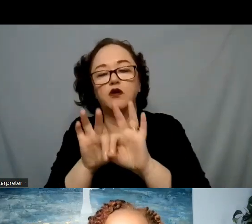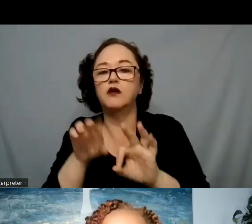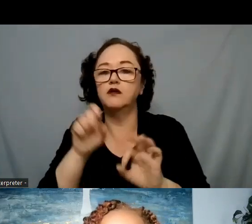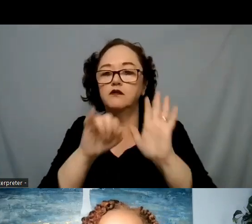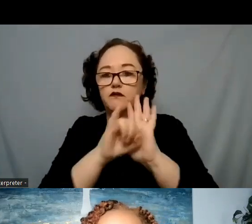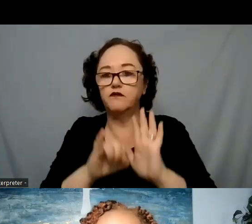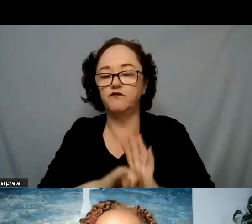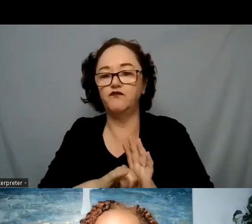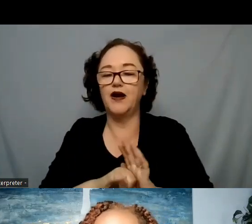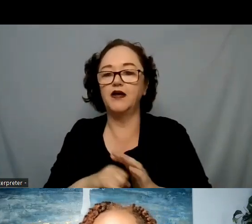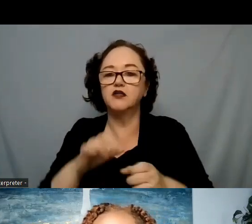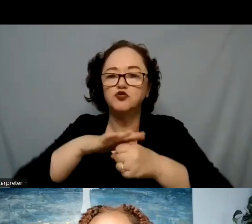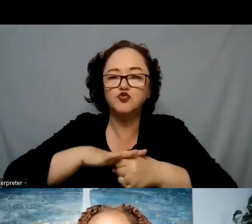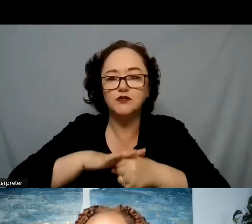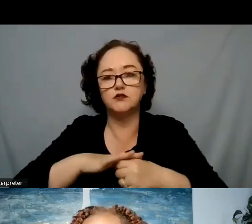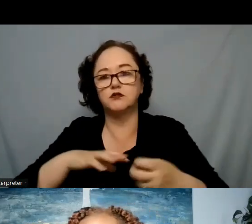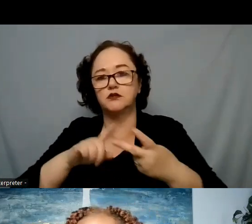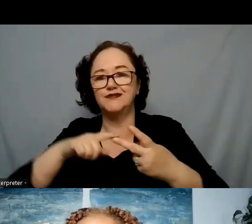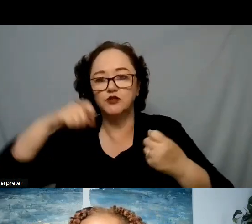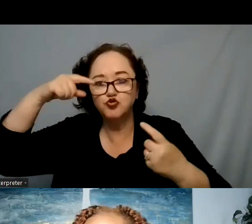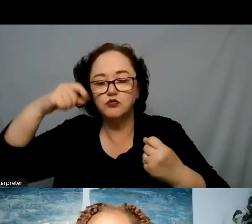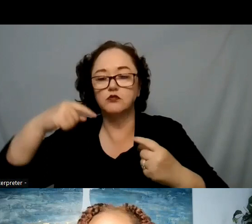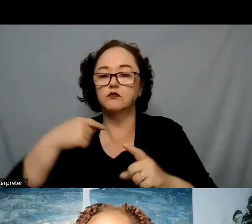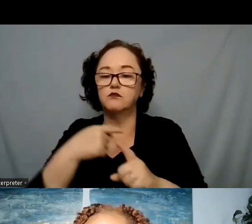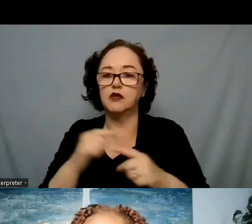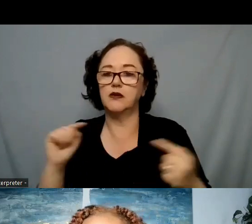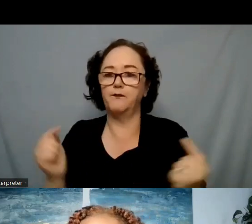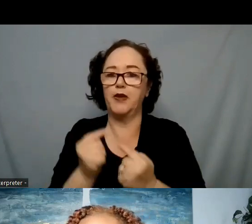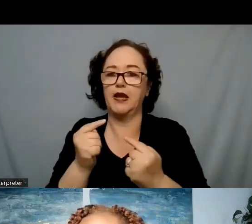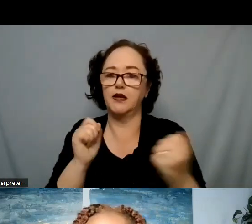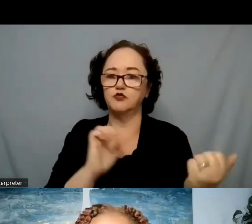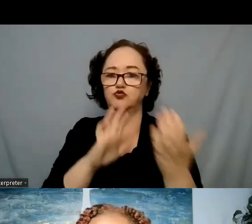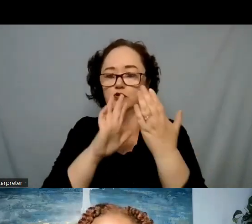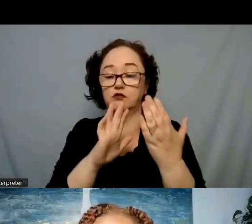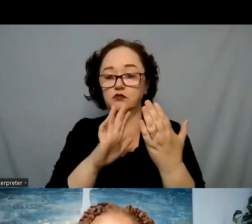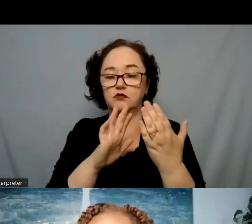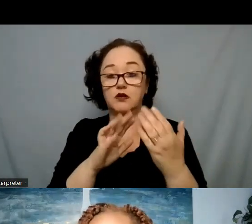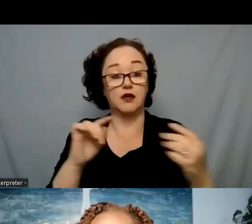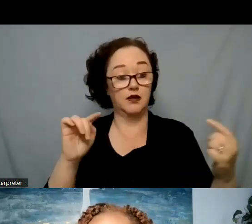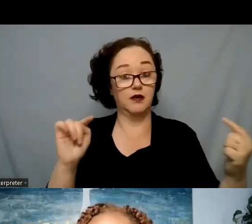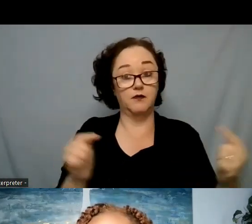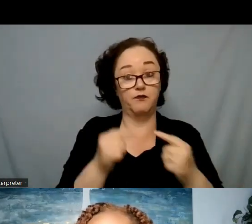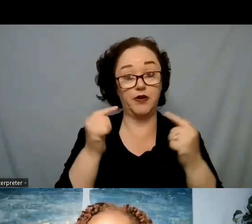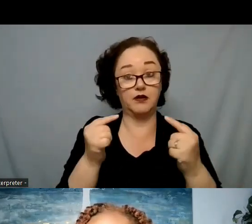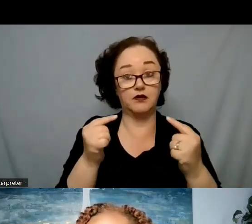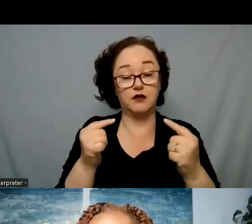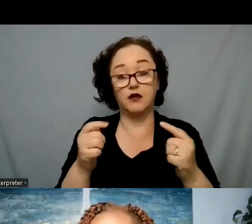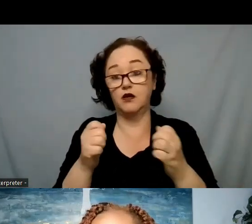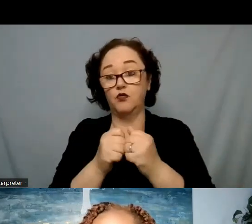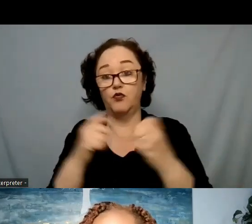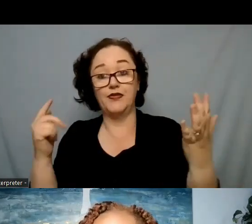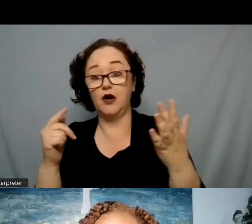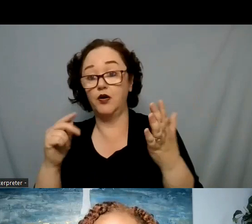and addressing some of that pain that pain without purpose can that's just incredibly